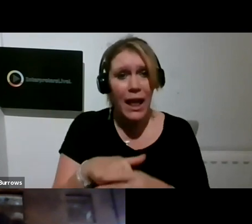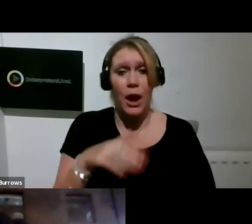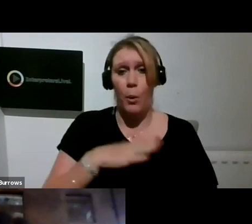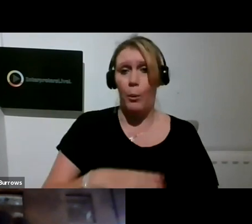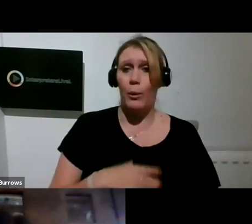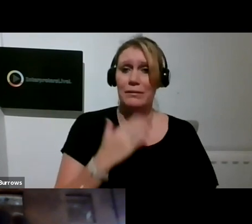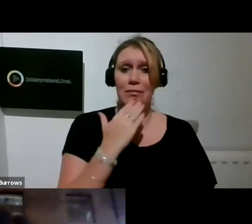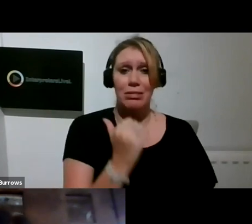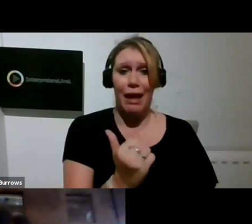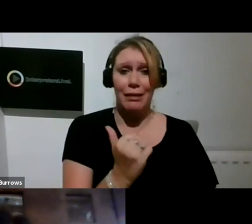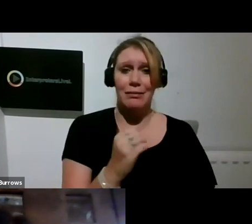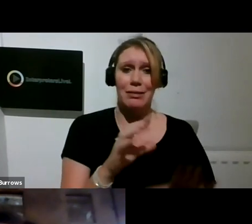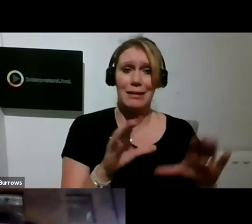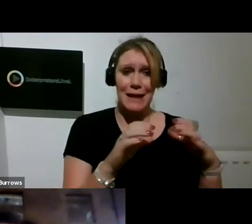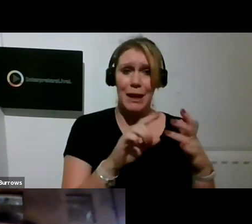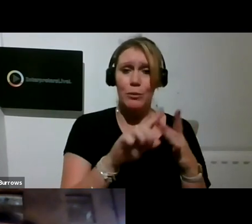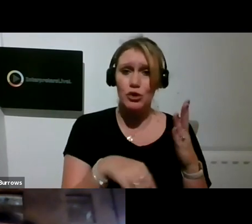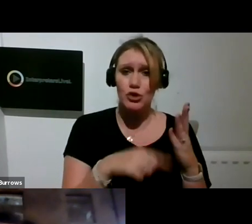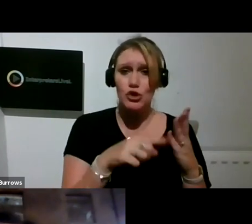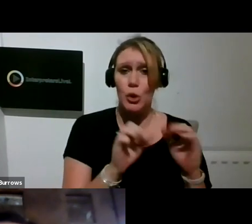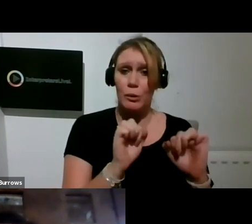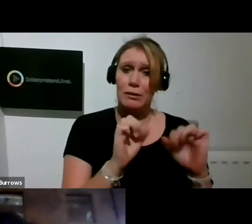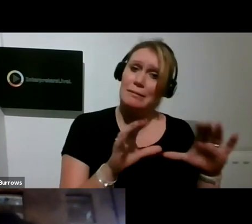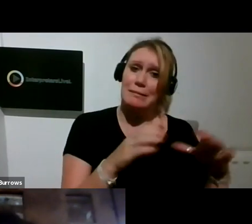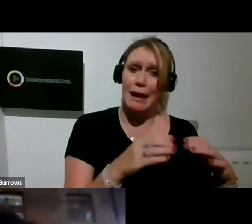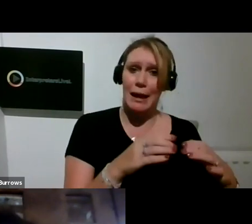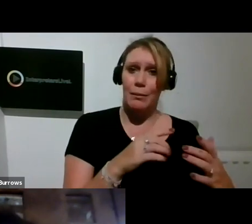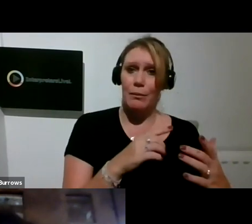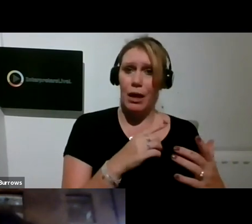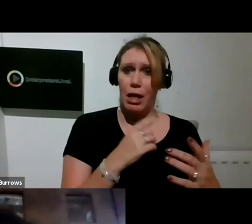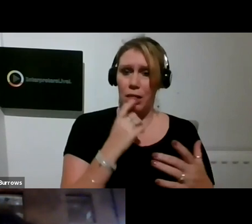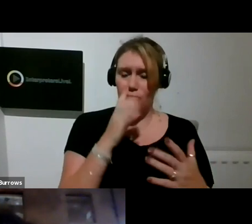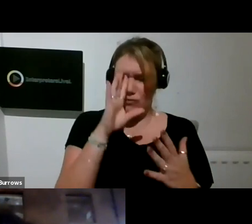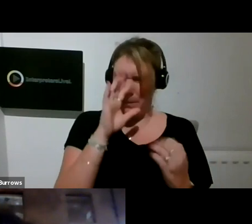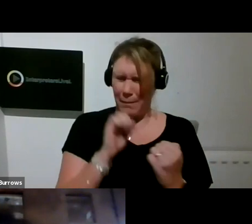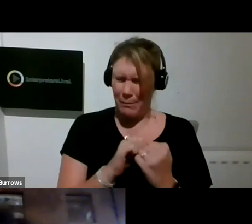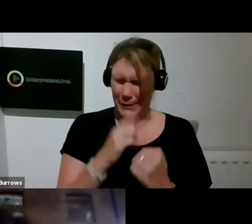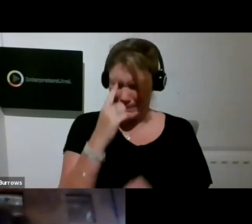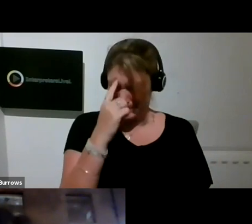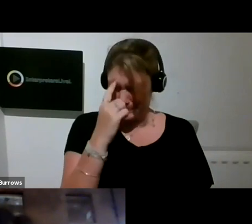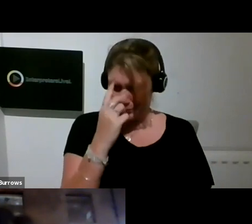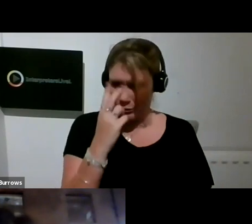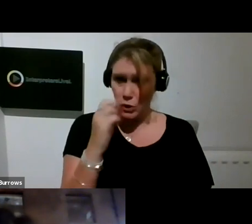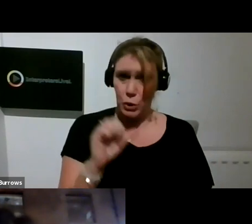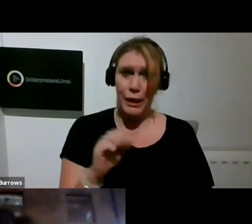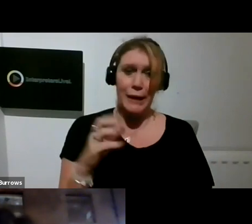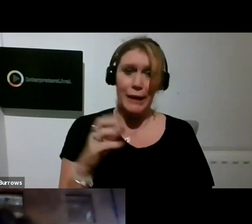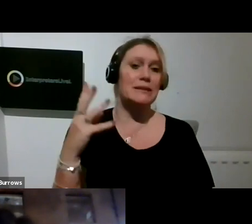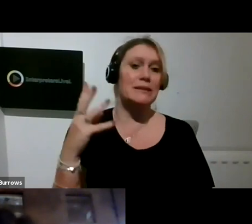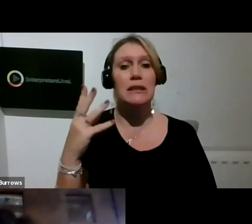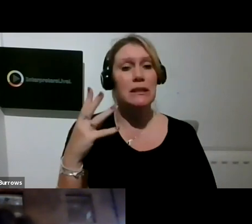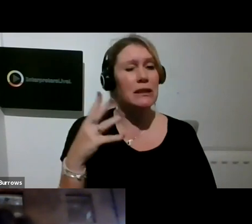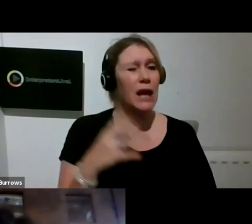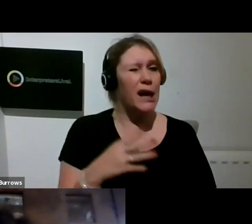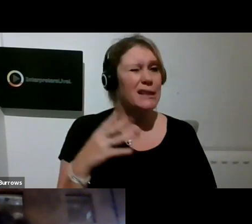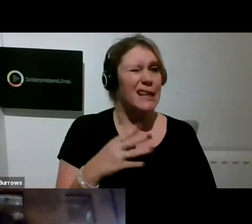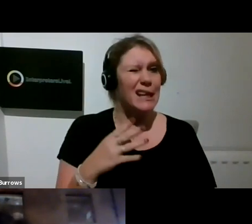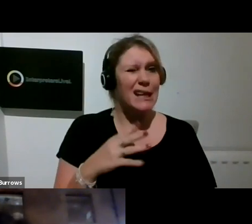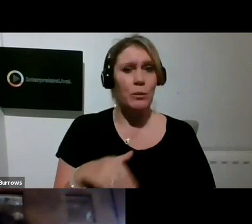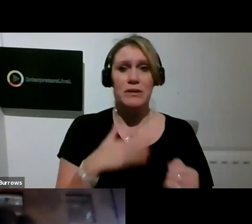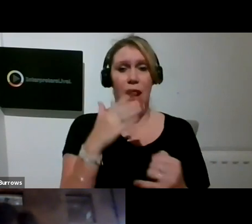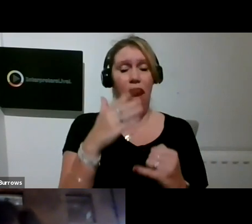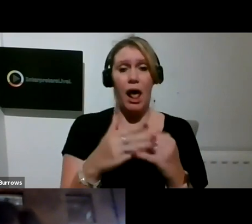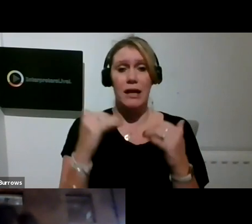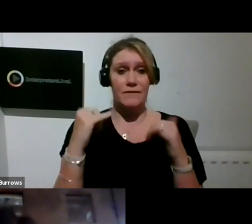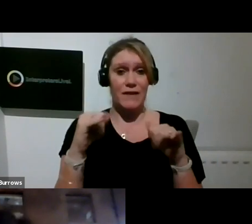remember 2019 was the last festival that I